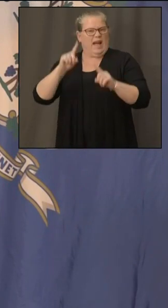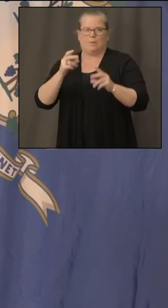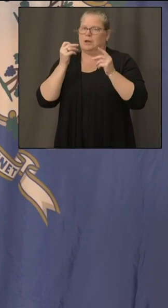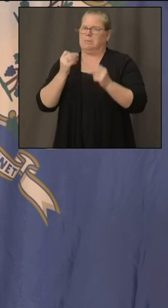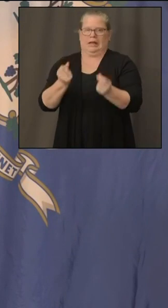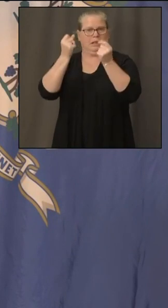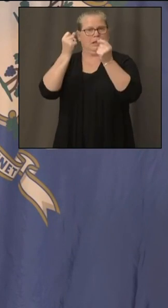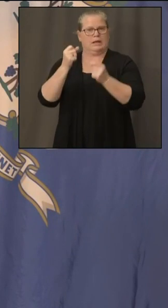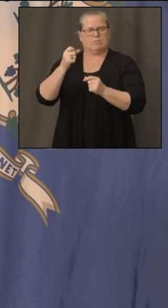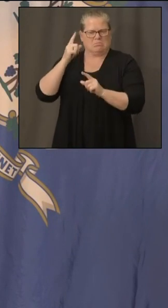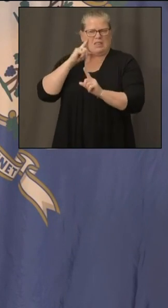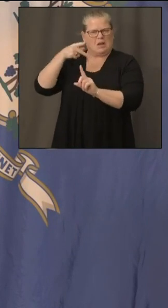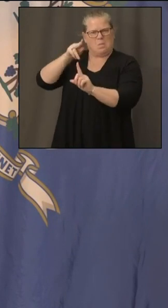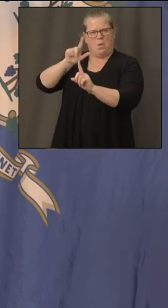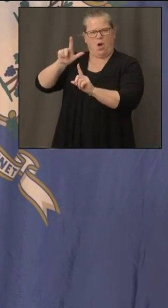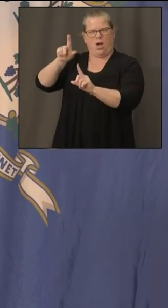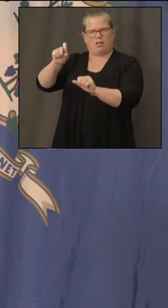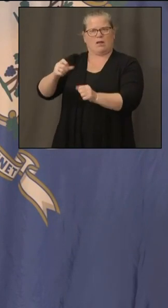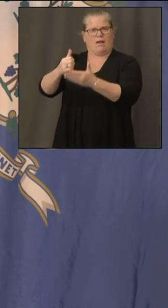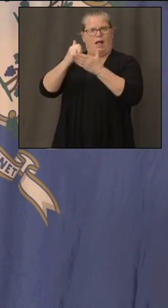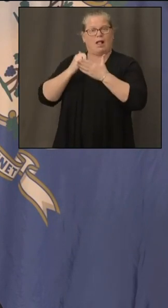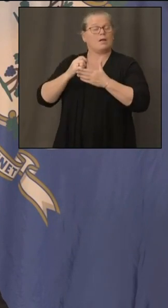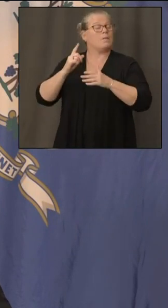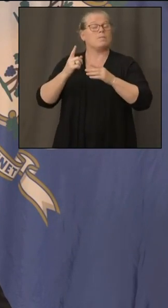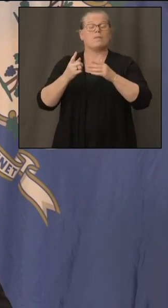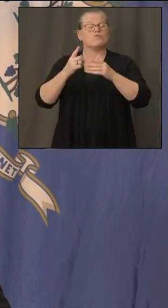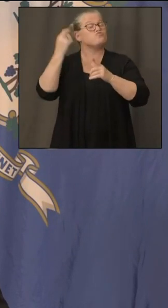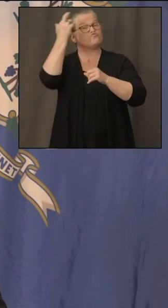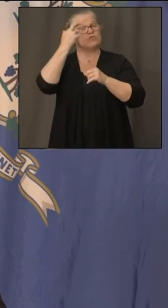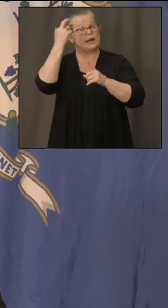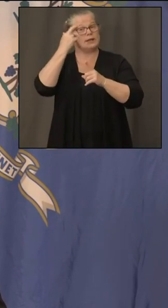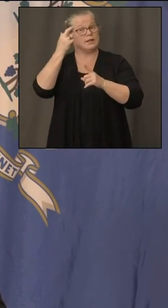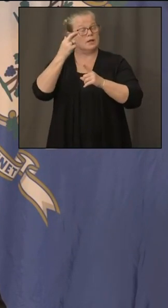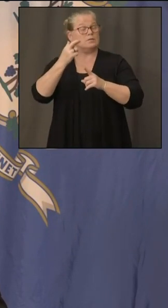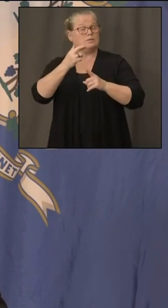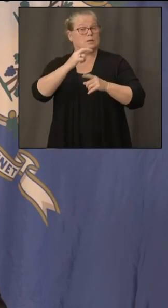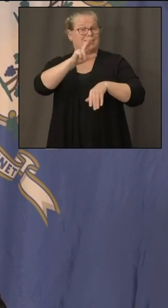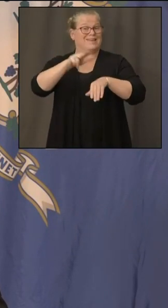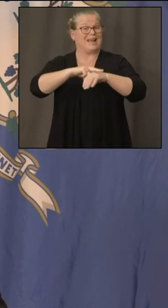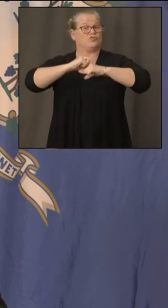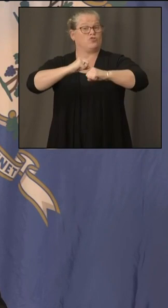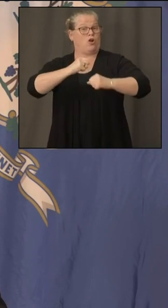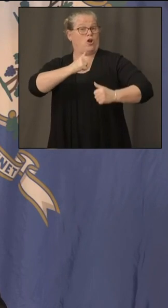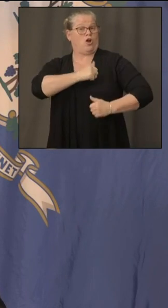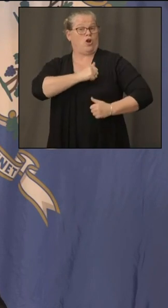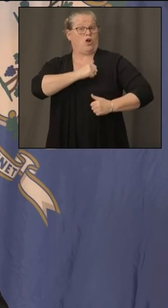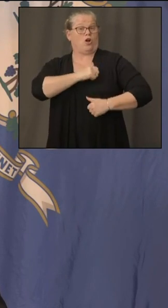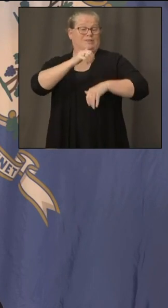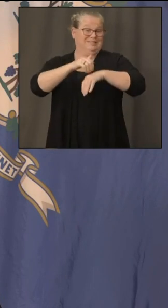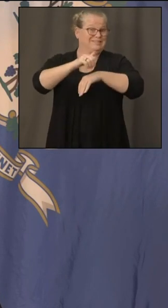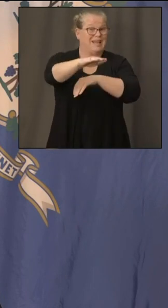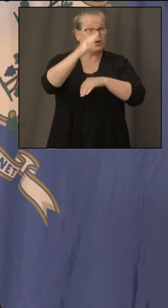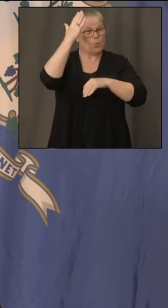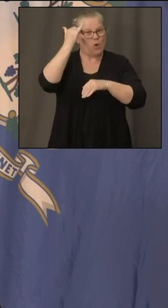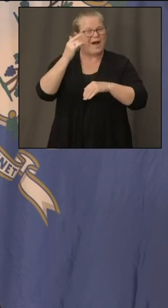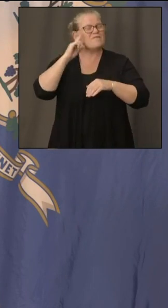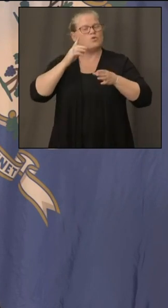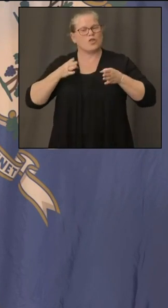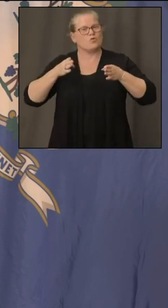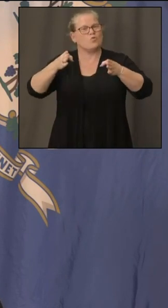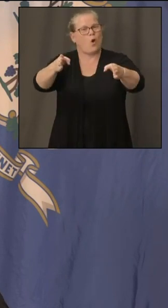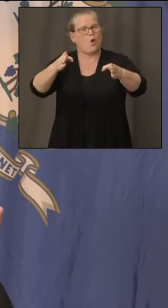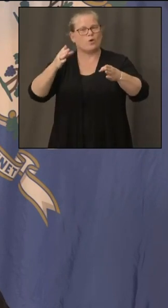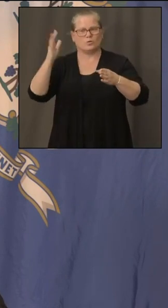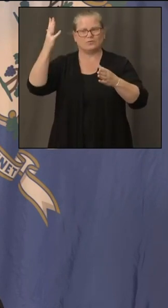but i think primarily we've got roads we gotta clear and that'll be one of their priorities and i just want to say on behalf of the national